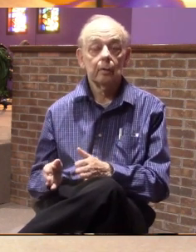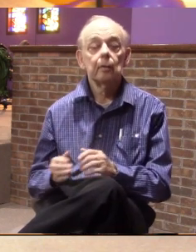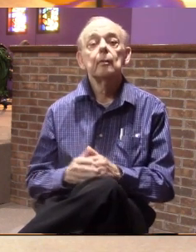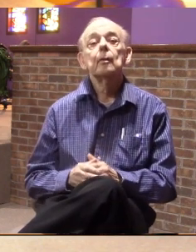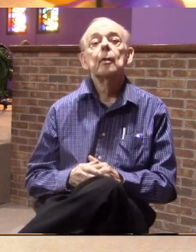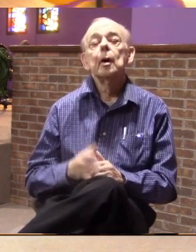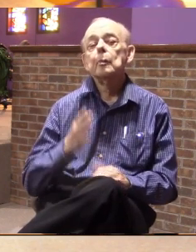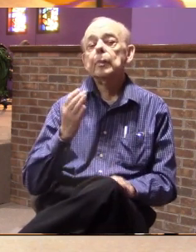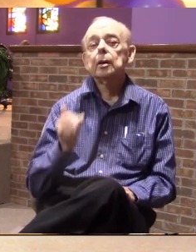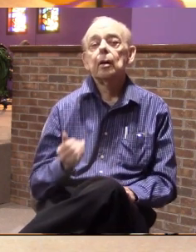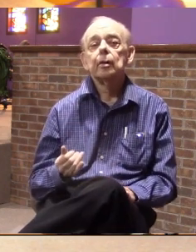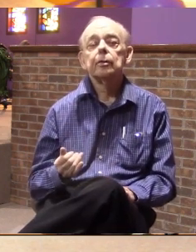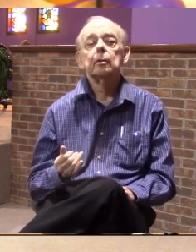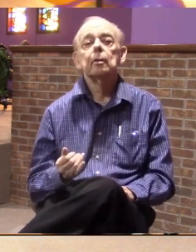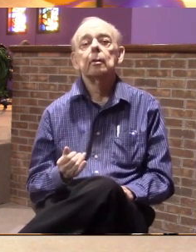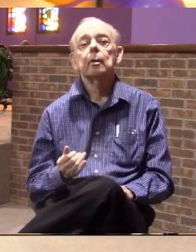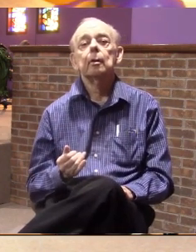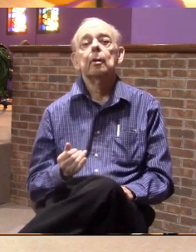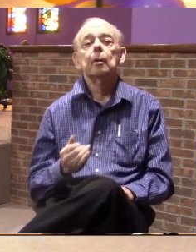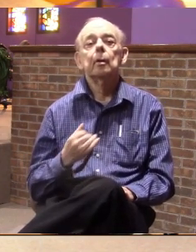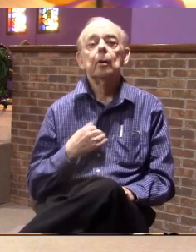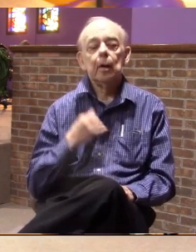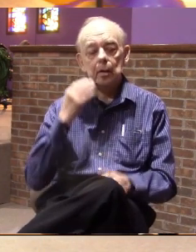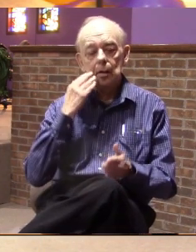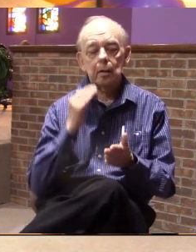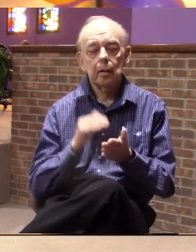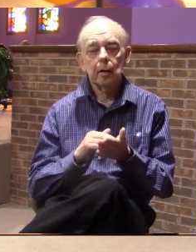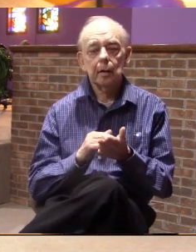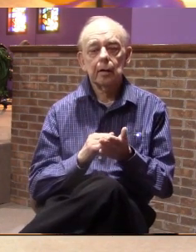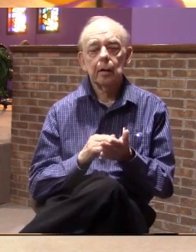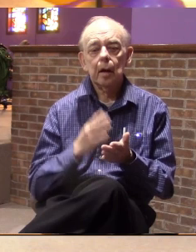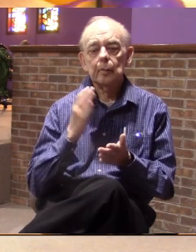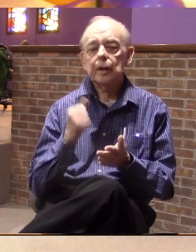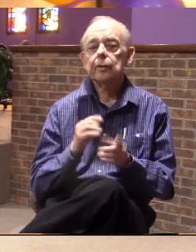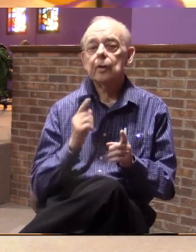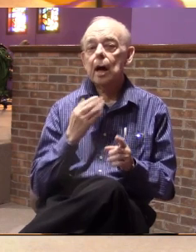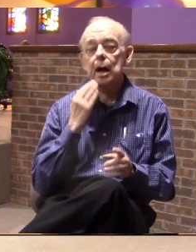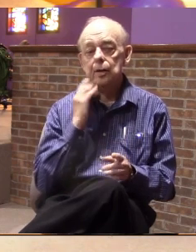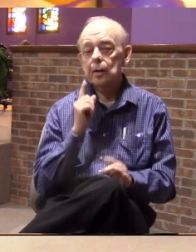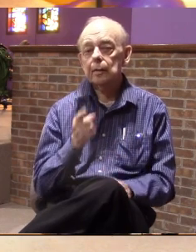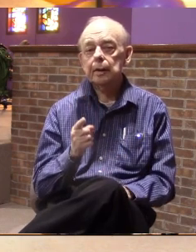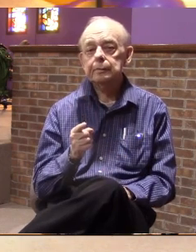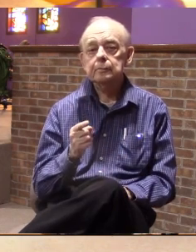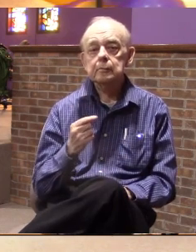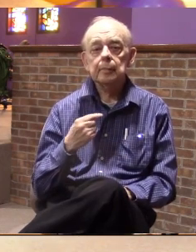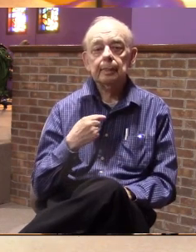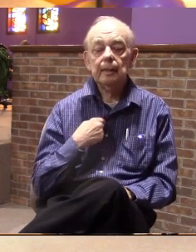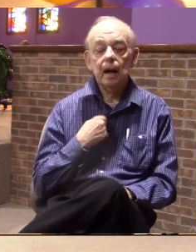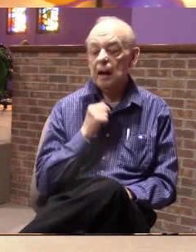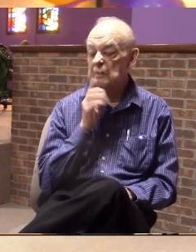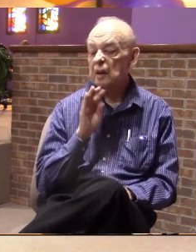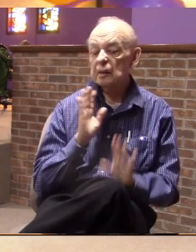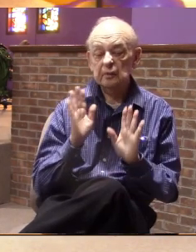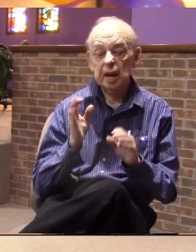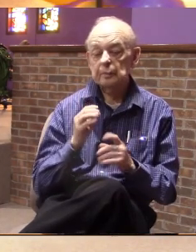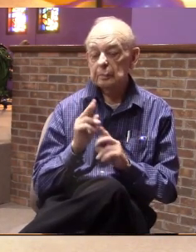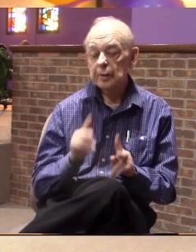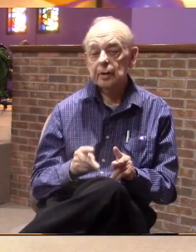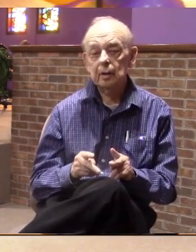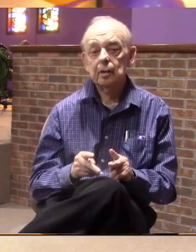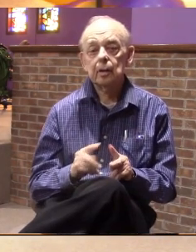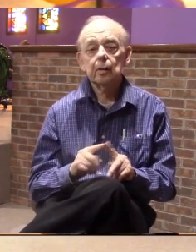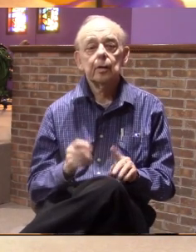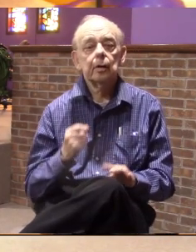I know that because I know you. And I thought, no, I'm not a great person. But